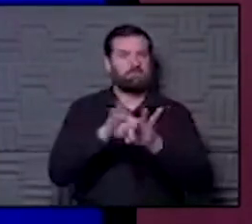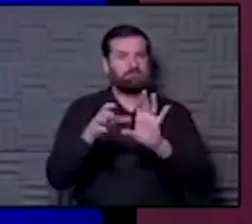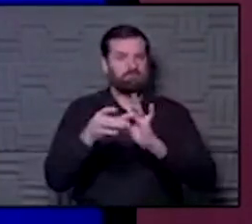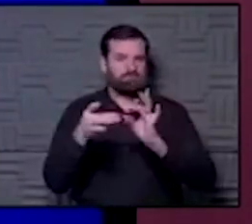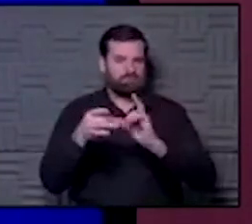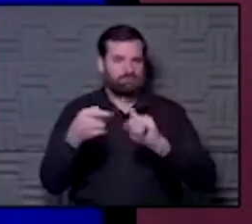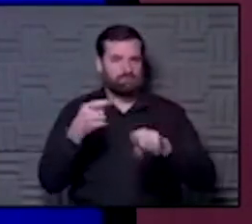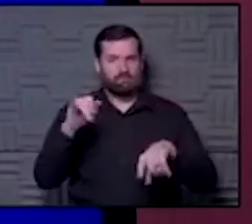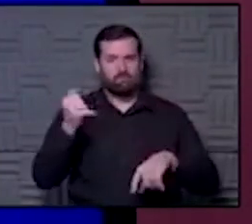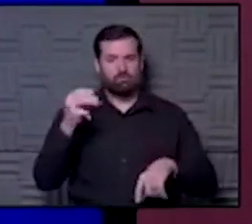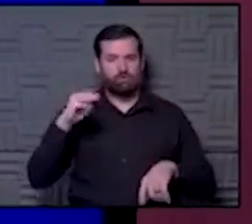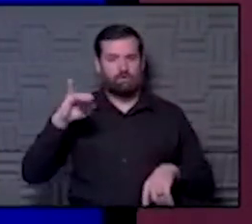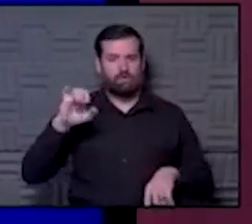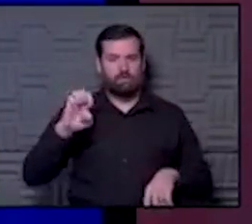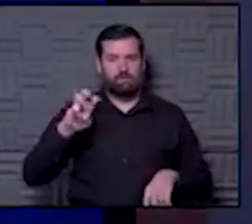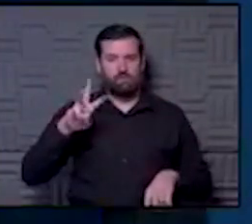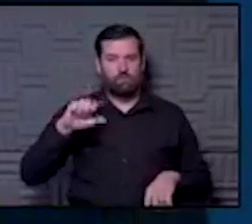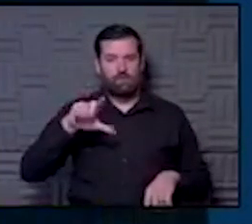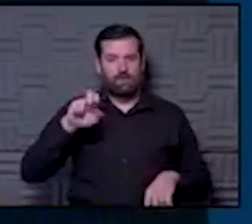advice from Jamie Wagner.